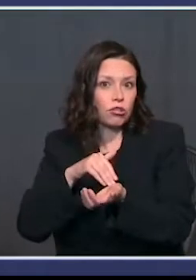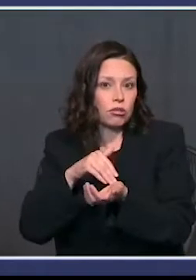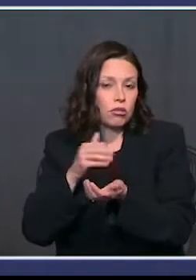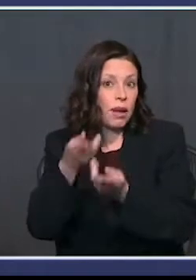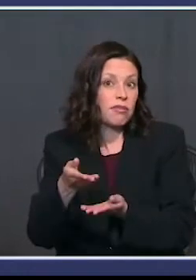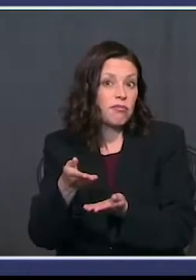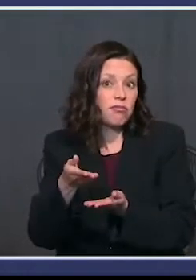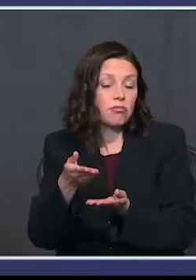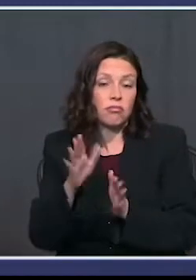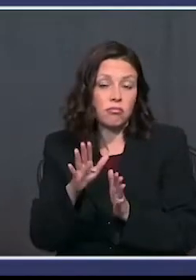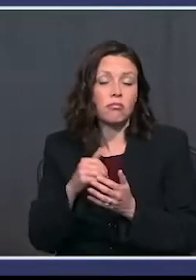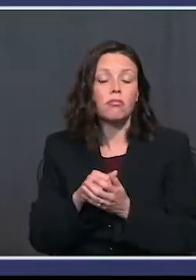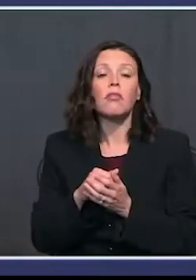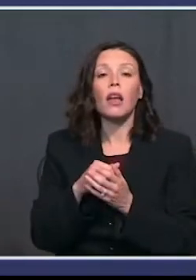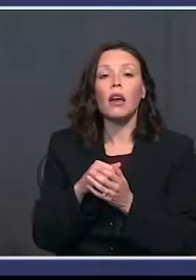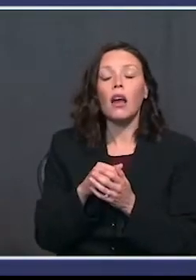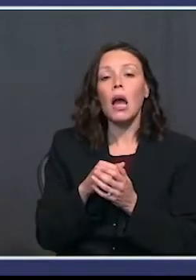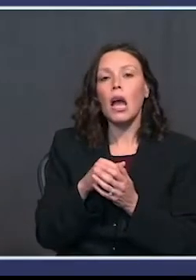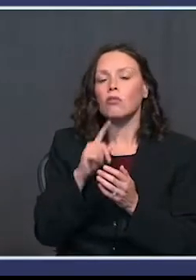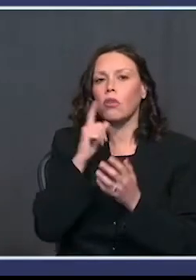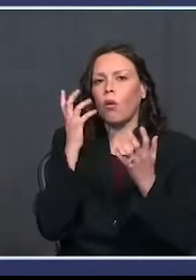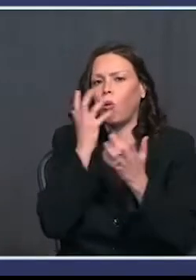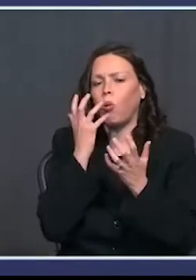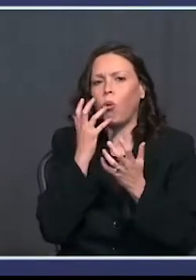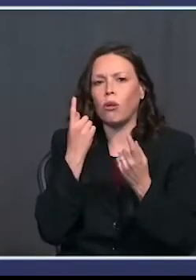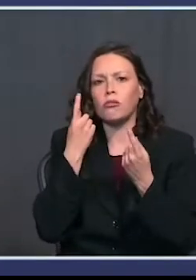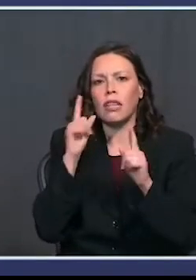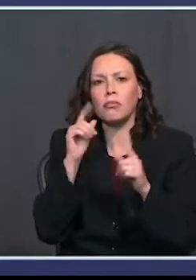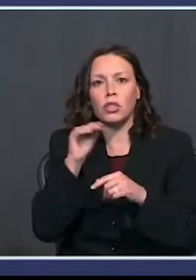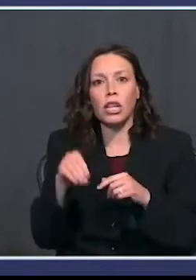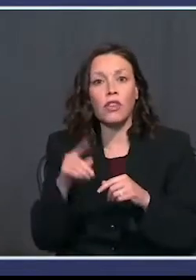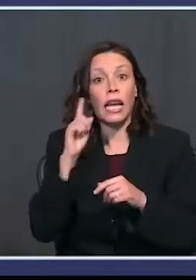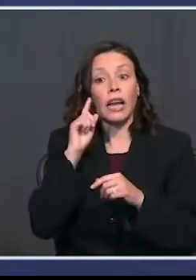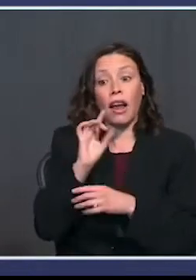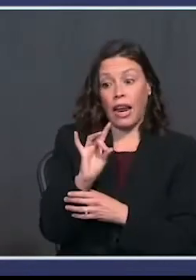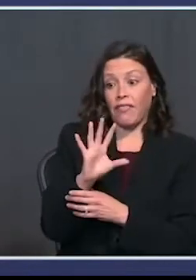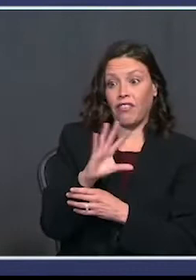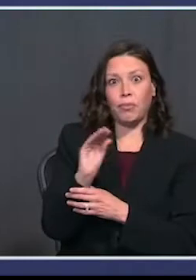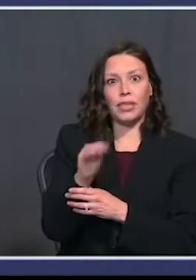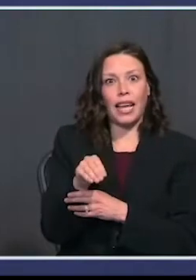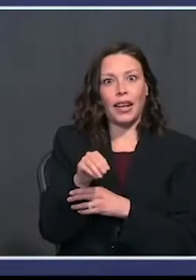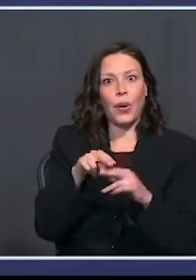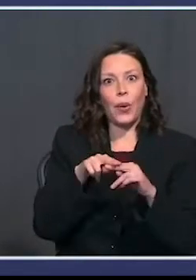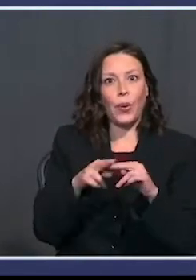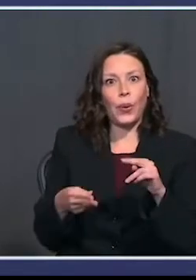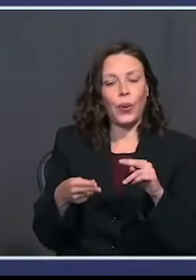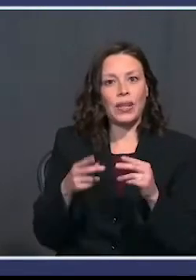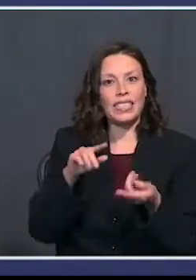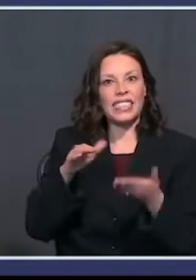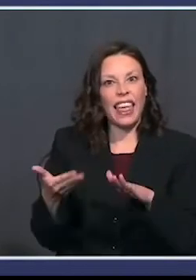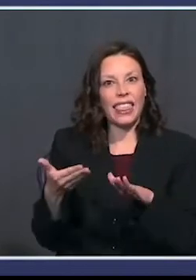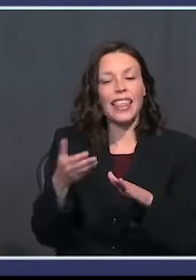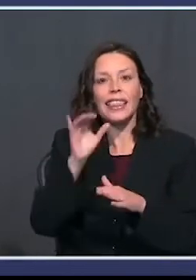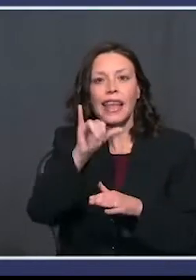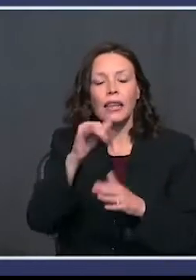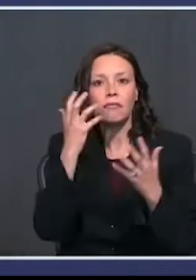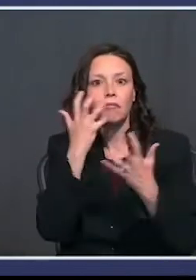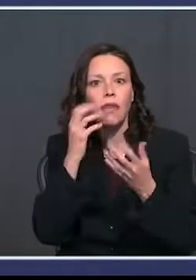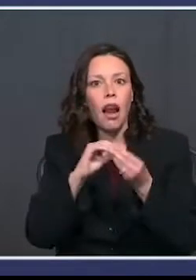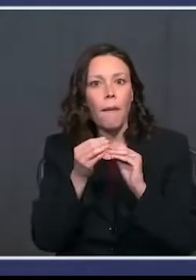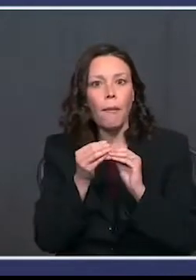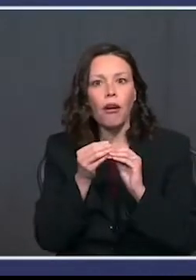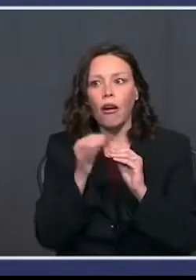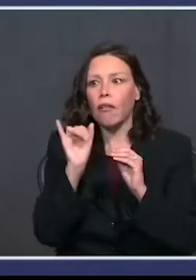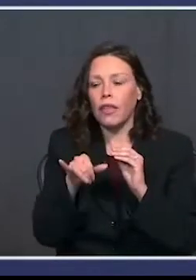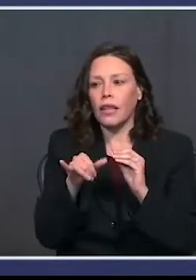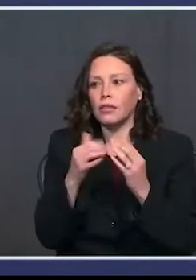prescribing. And it's been incredible, the success. And when you hear 85 percent, that's some number. To me, that's a number that goes